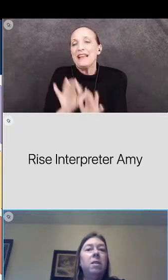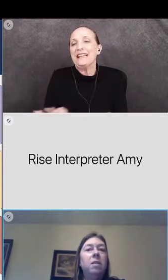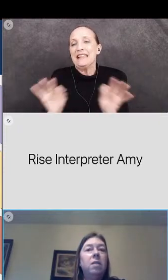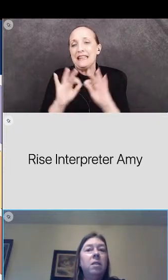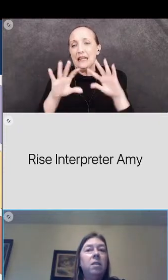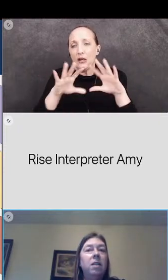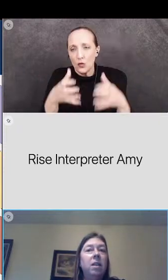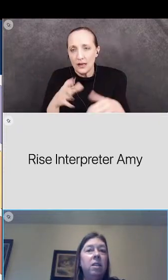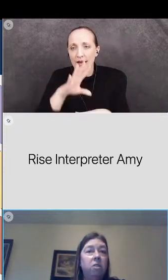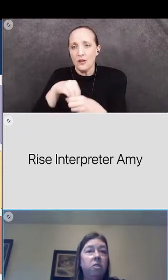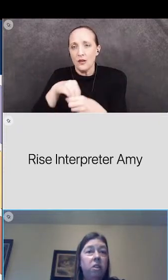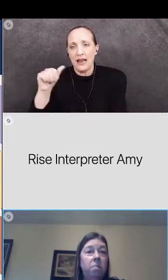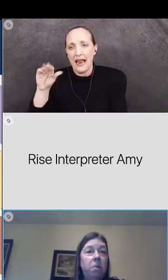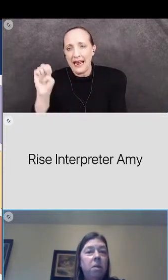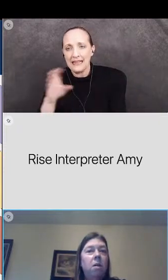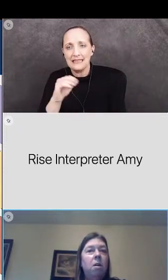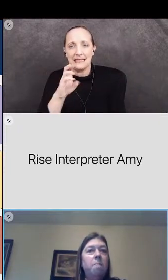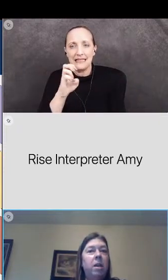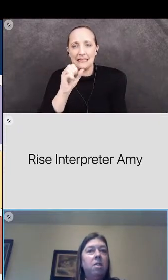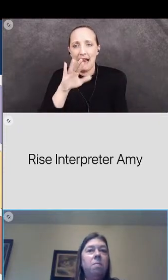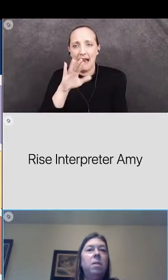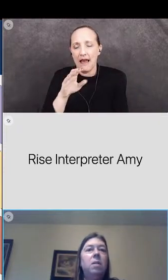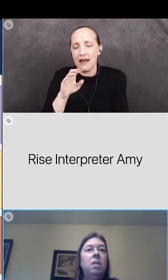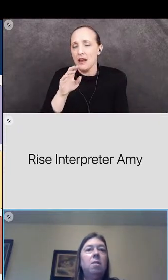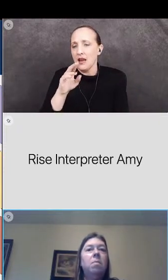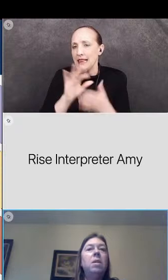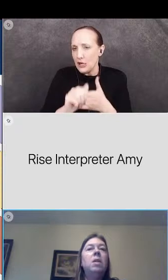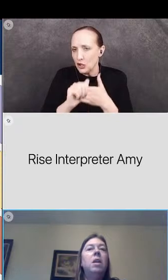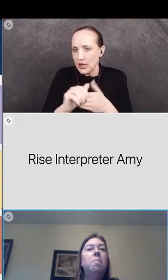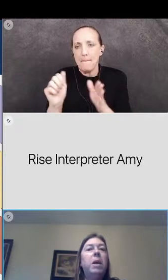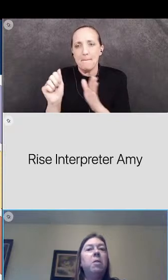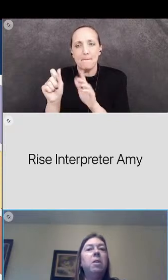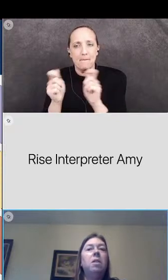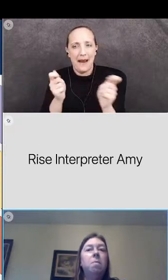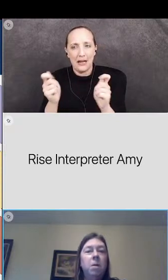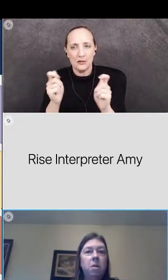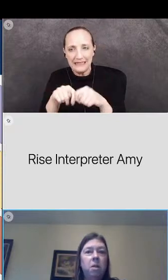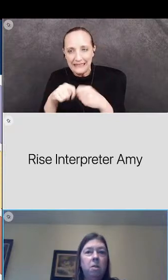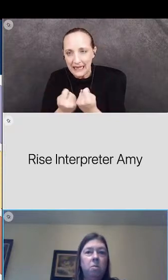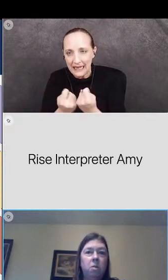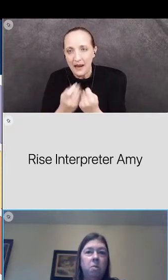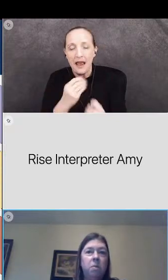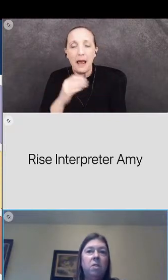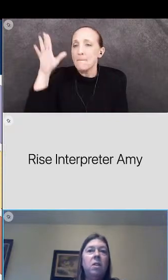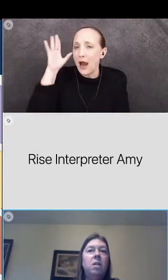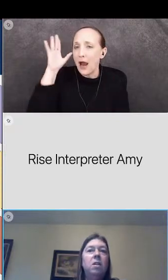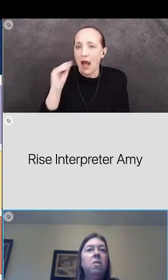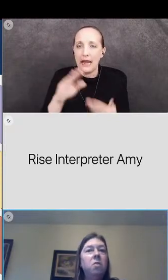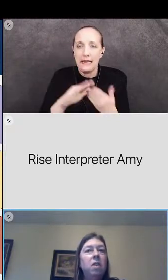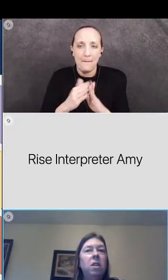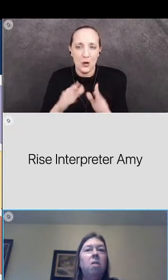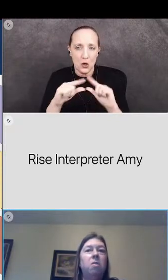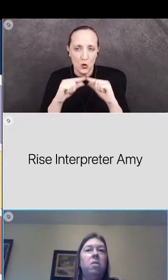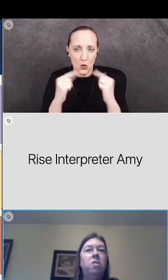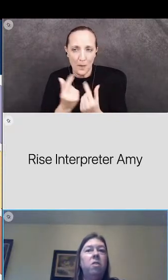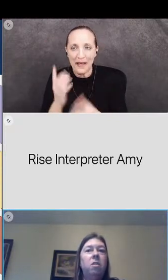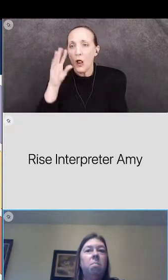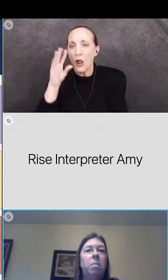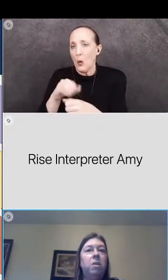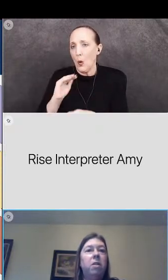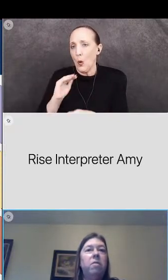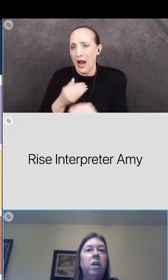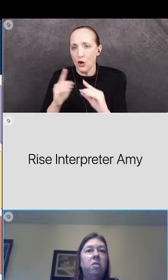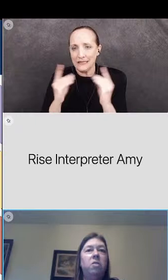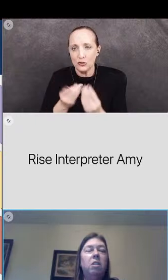ace and ccaa leadership our management team and parent and community groups including our